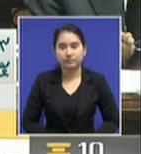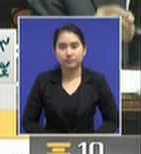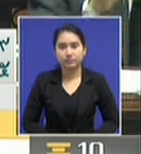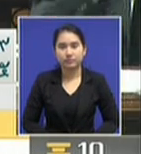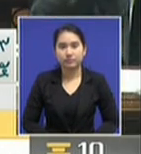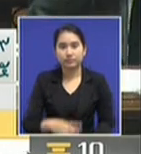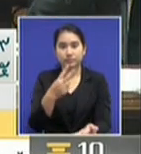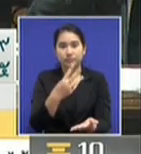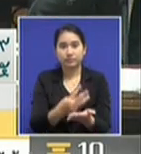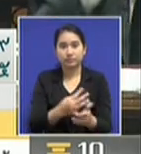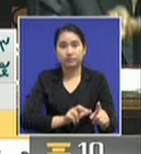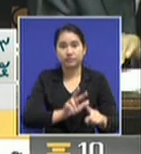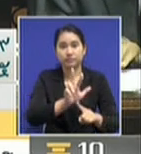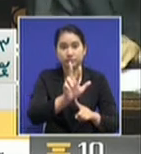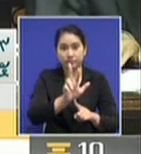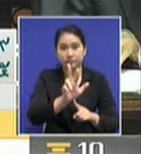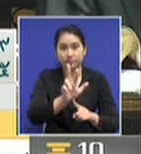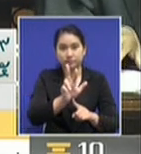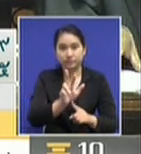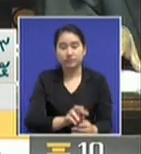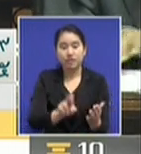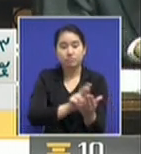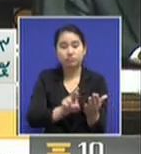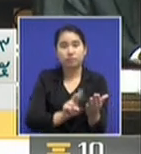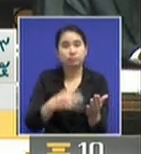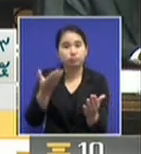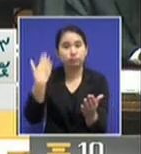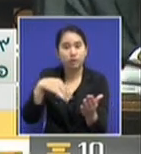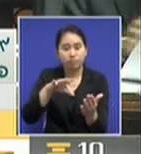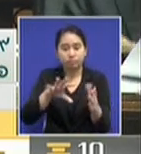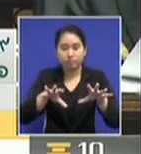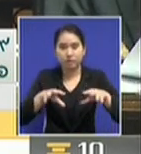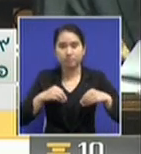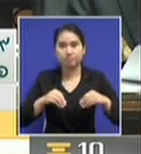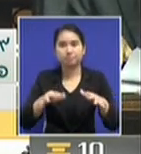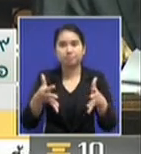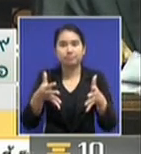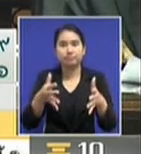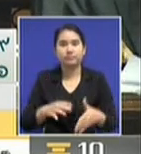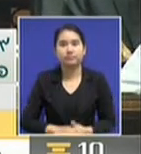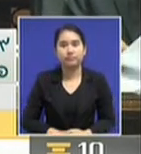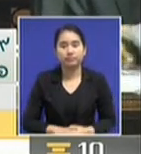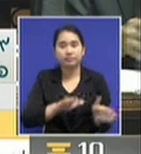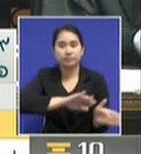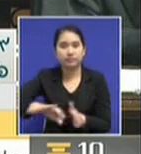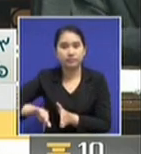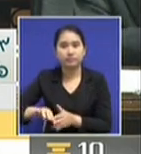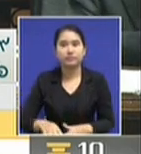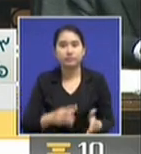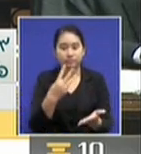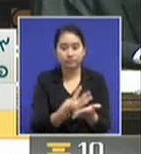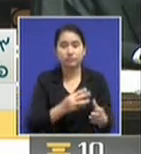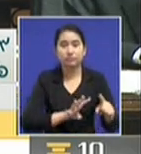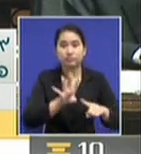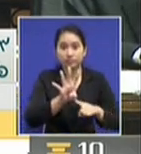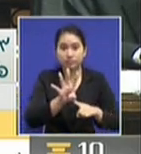constructive comment from the opposition, which it seems to be lacking at the moment. Yes. Kun Bryn,